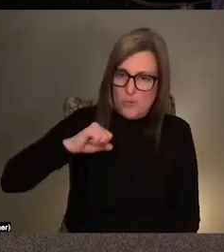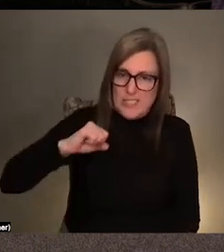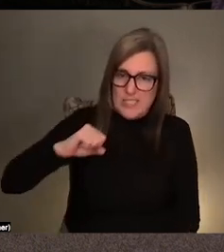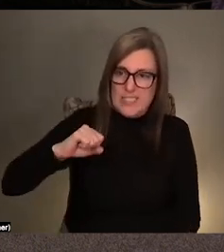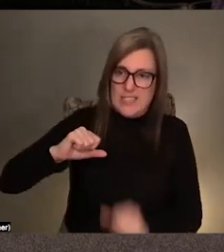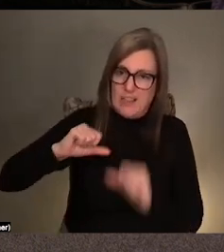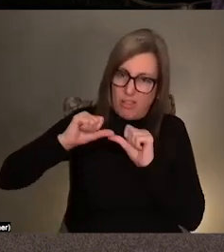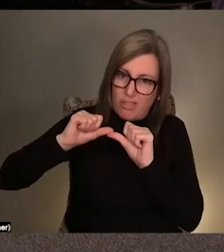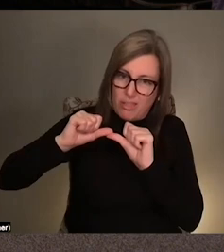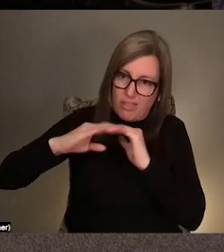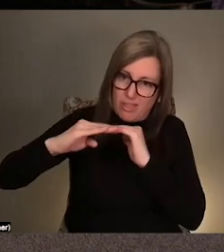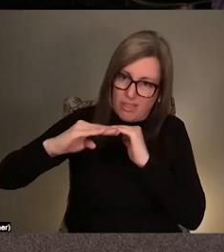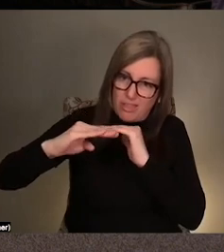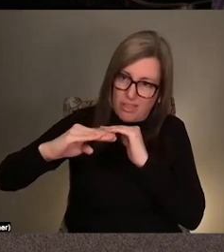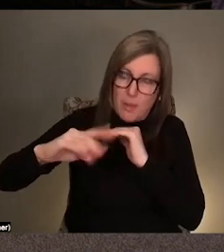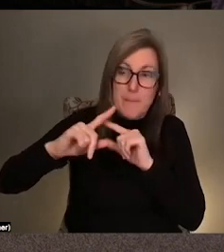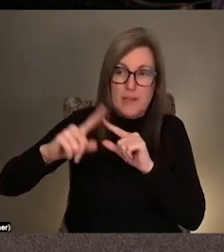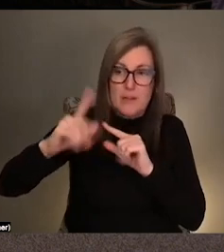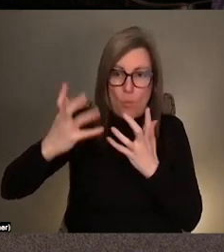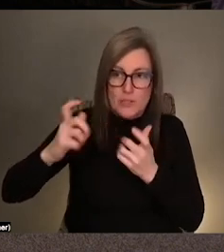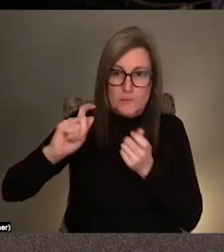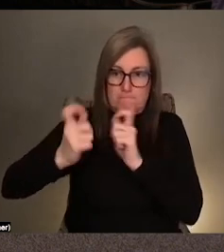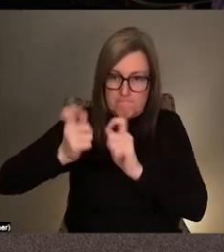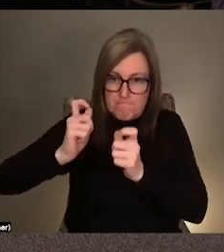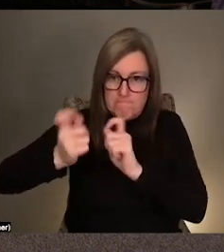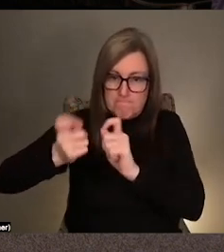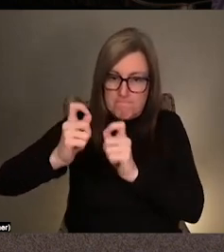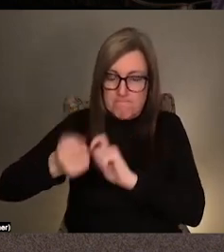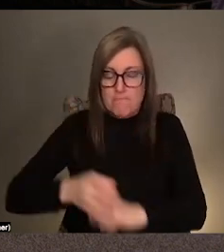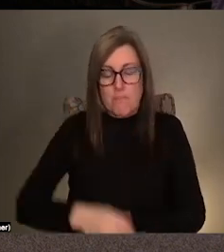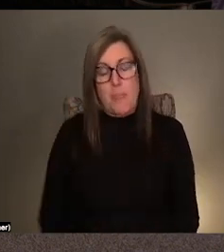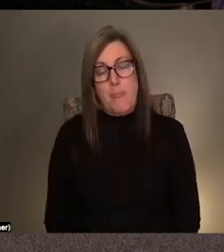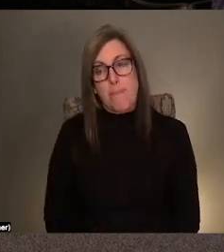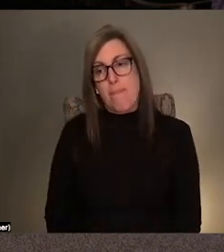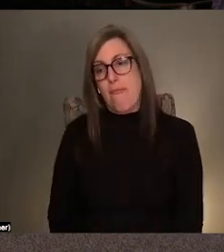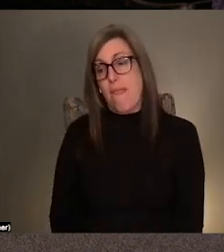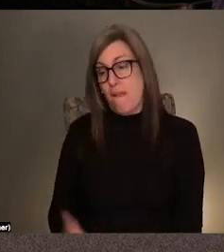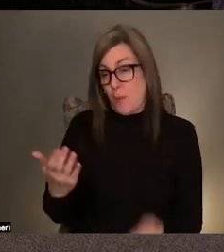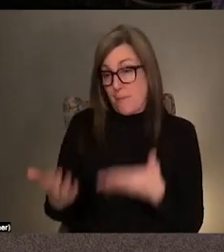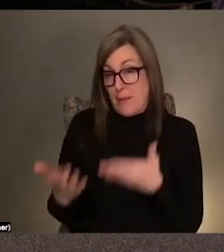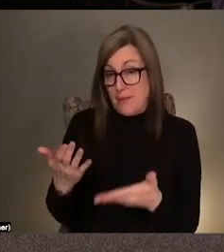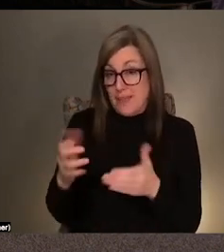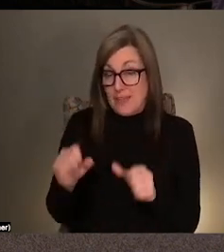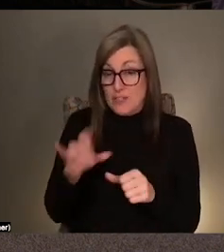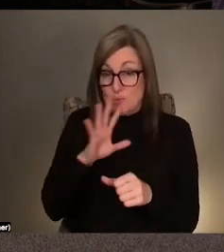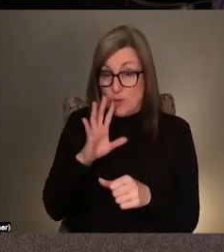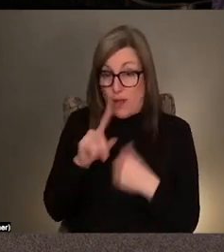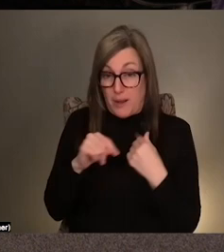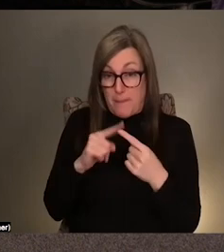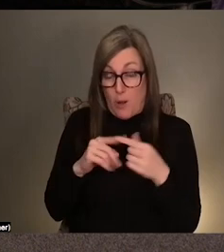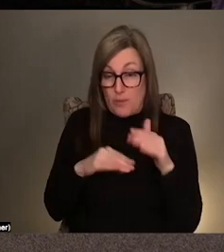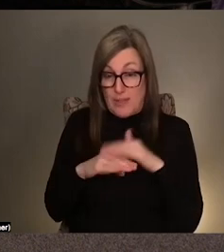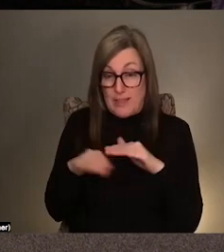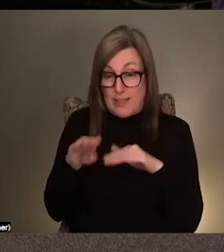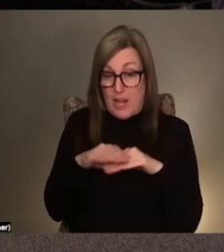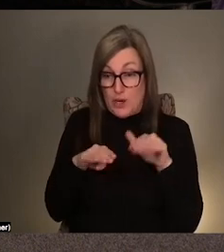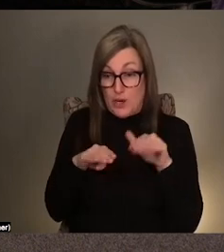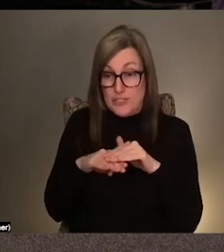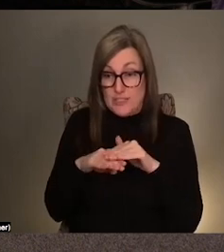to keep reshaping, remaking. Yeah. I wonder if maybe we could share a little bit about the layers of